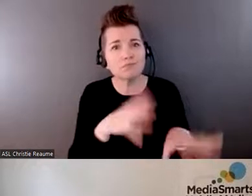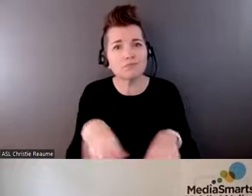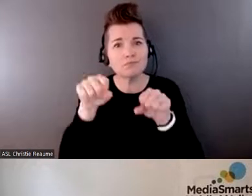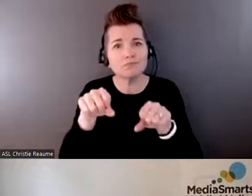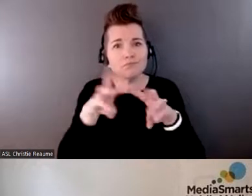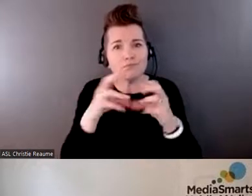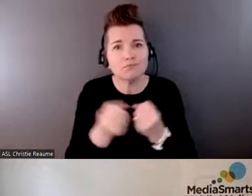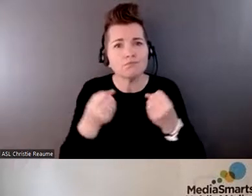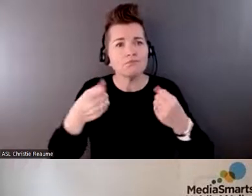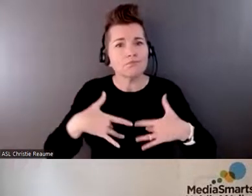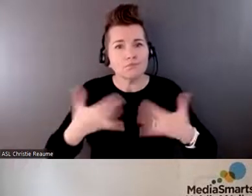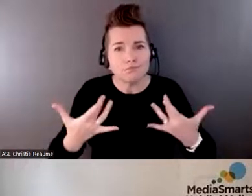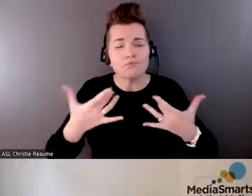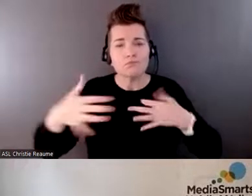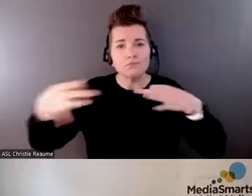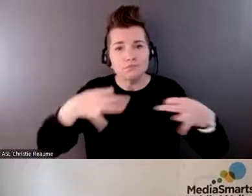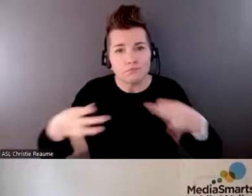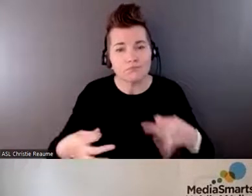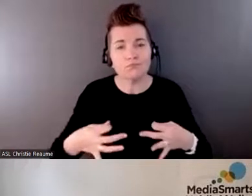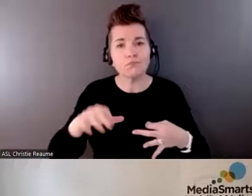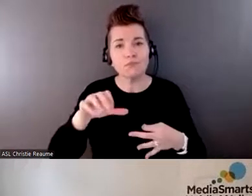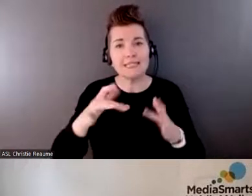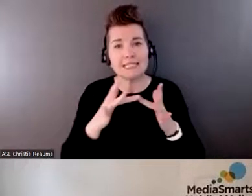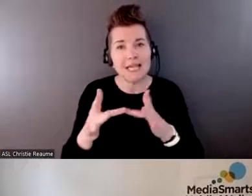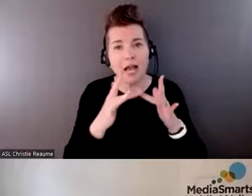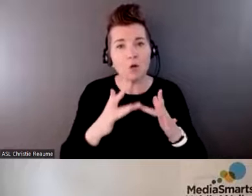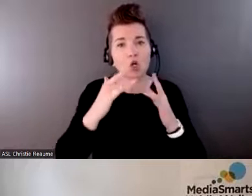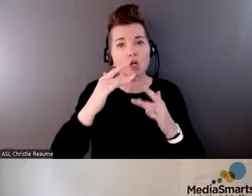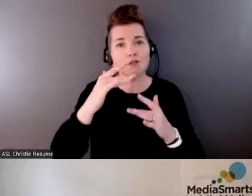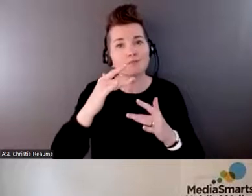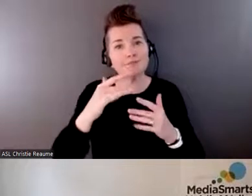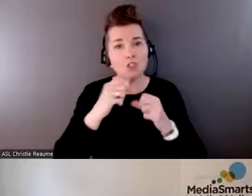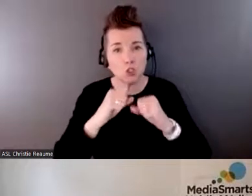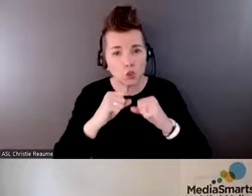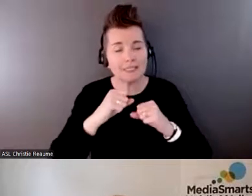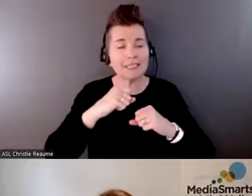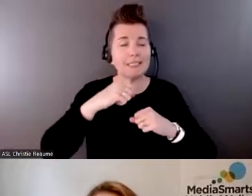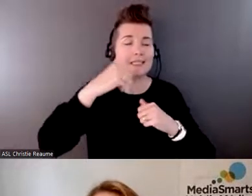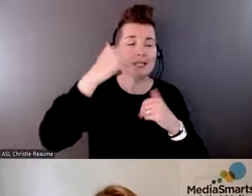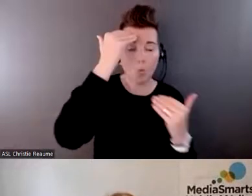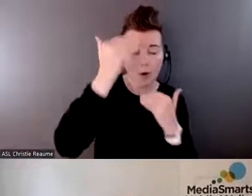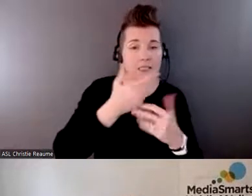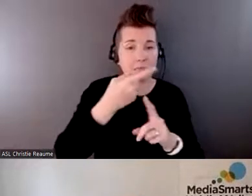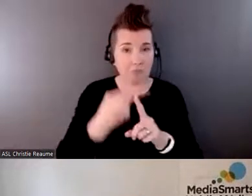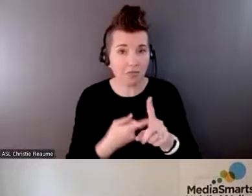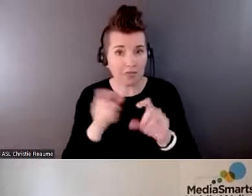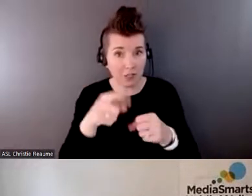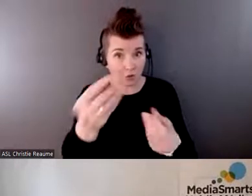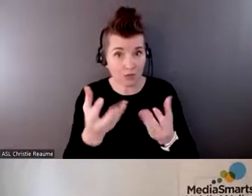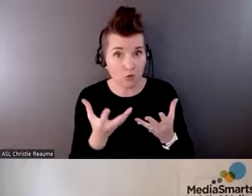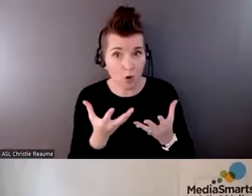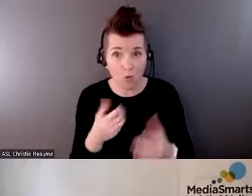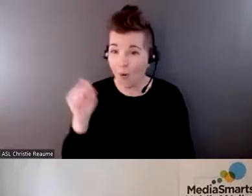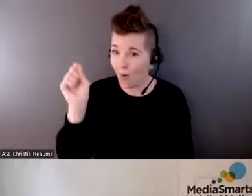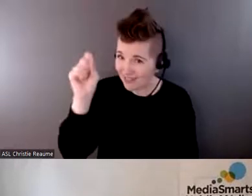through or take us through Cybersecurity Awareness Month. Can you tell us about a few things that might be of interest for our listeners? Yeah, for sure. So a couple